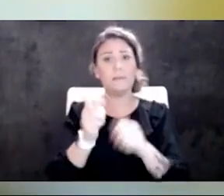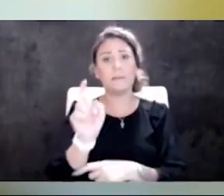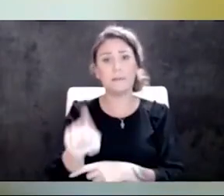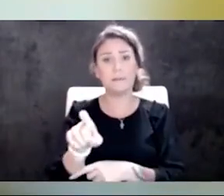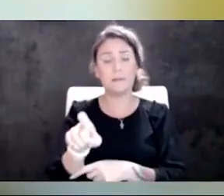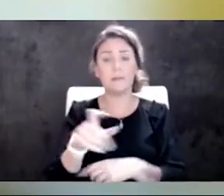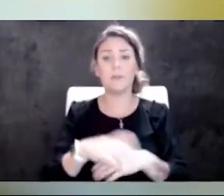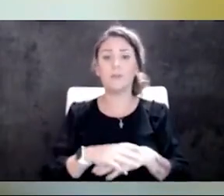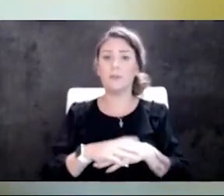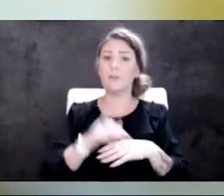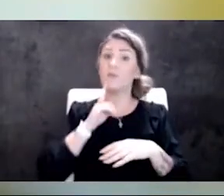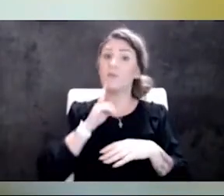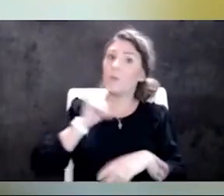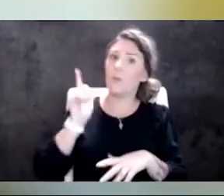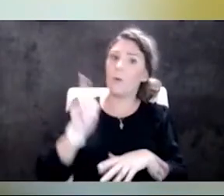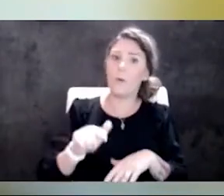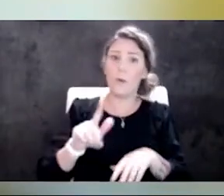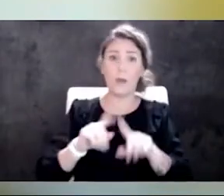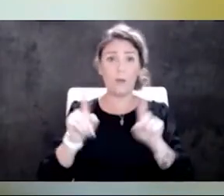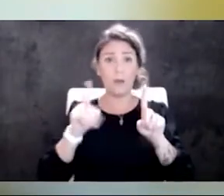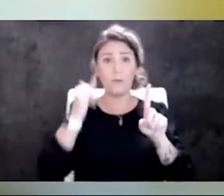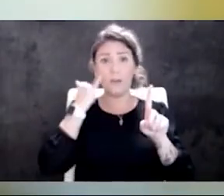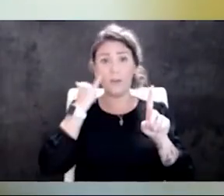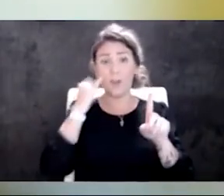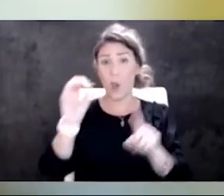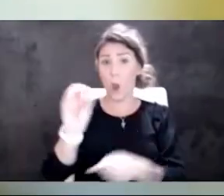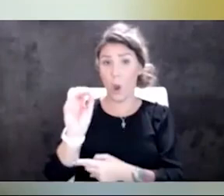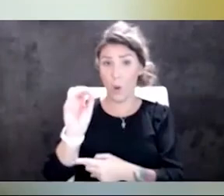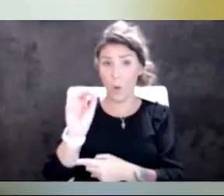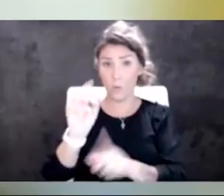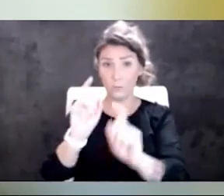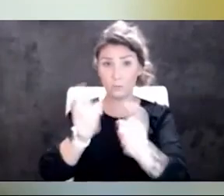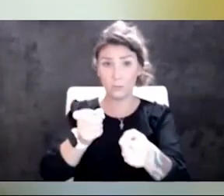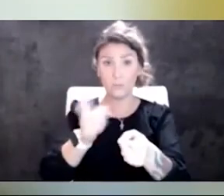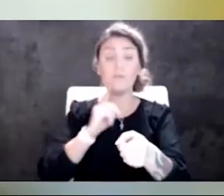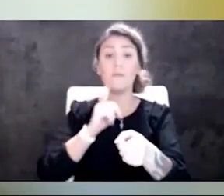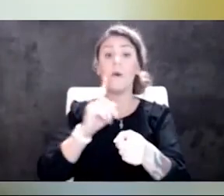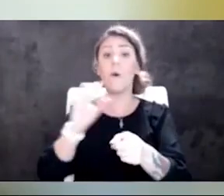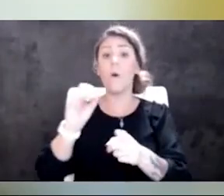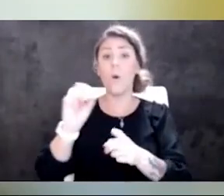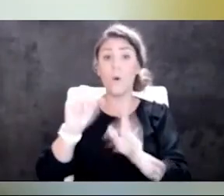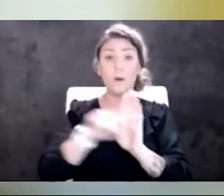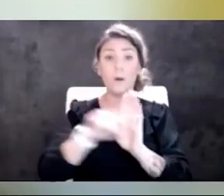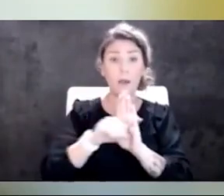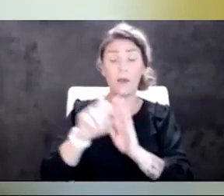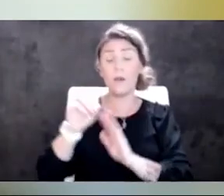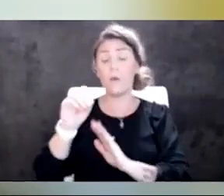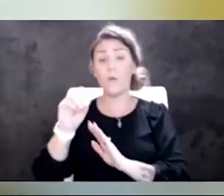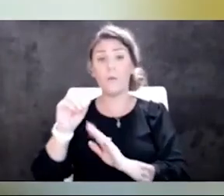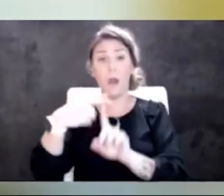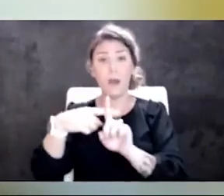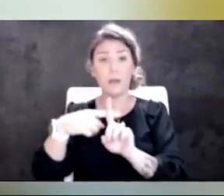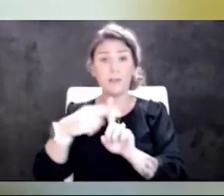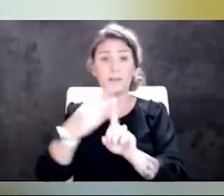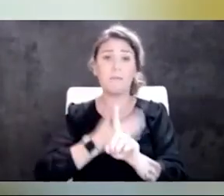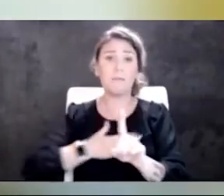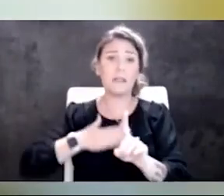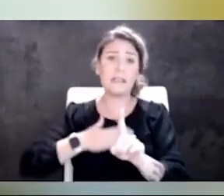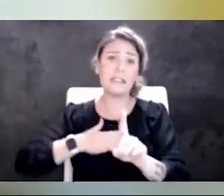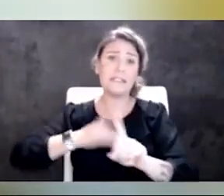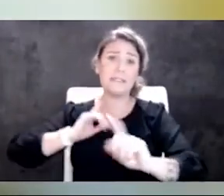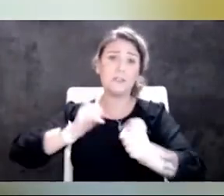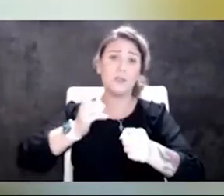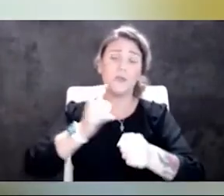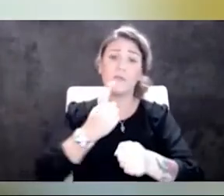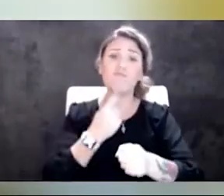really low on that. However, if you are an O-donor, if you have an O-neg or O-pos blood type, please donate red blood cells. That